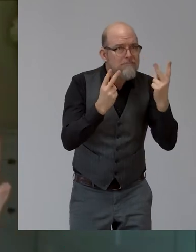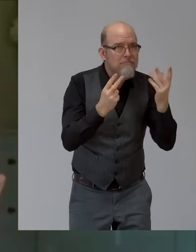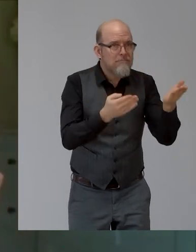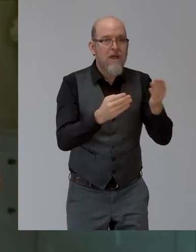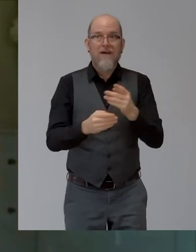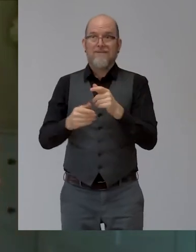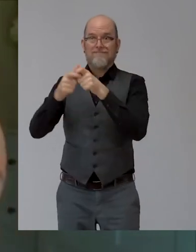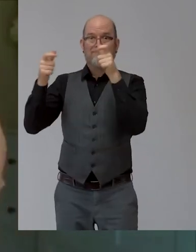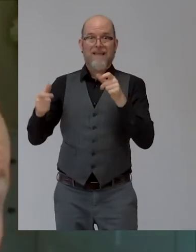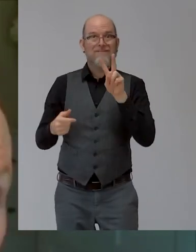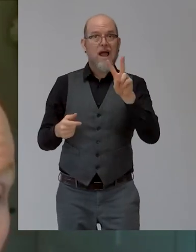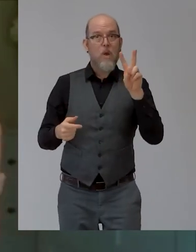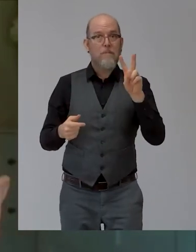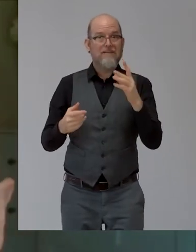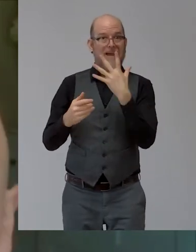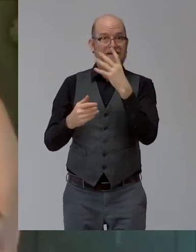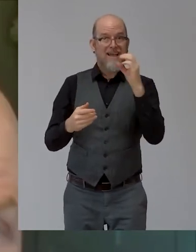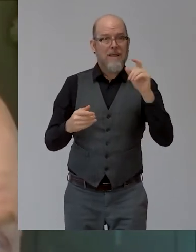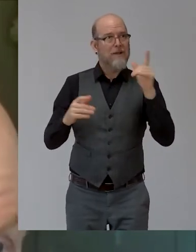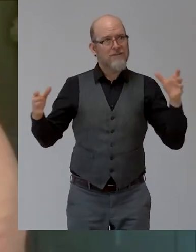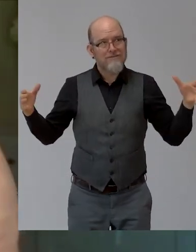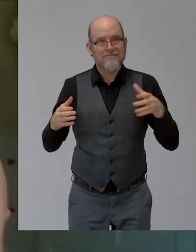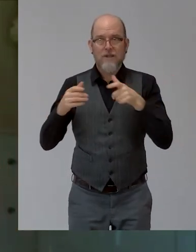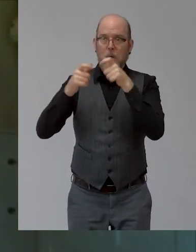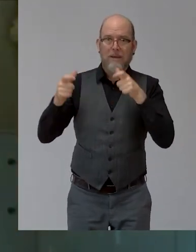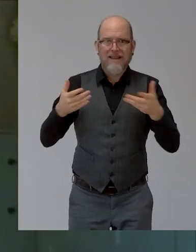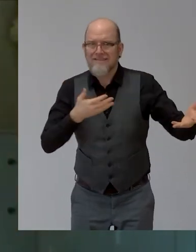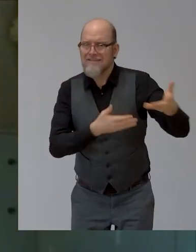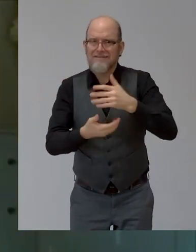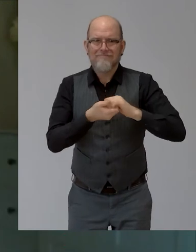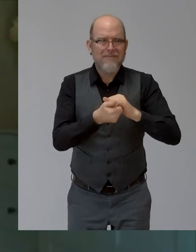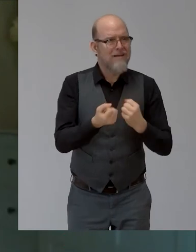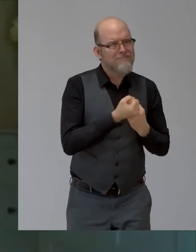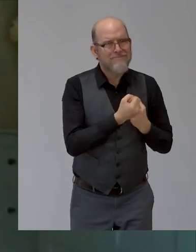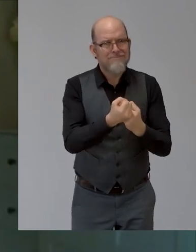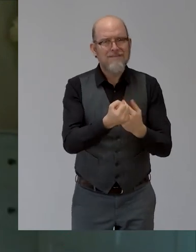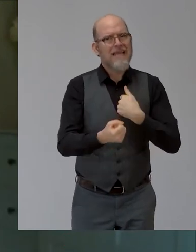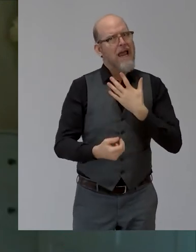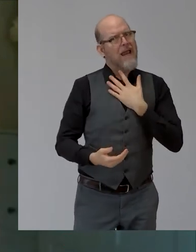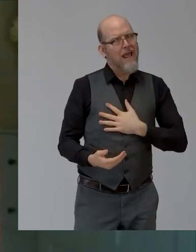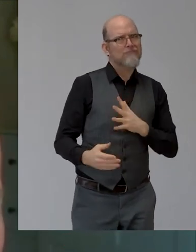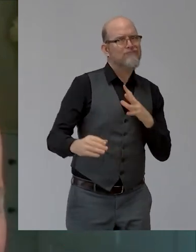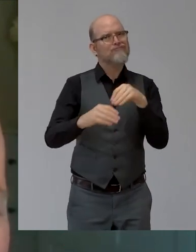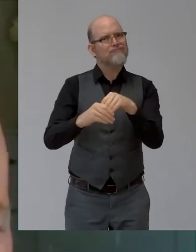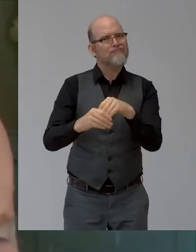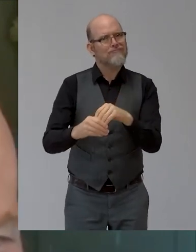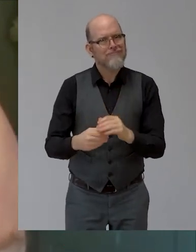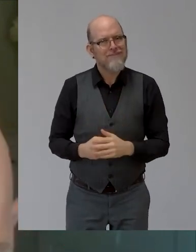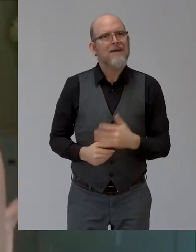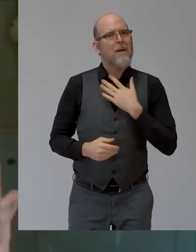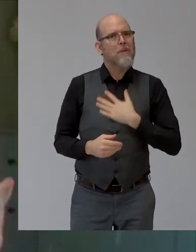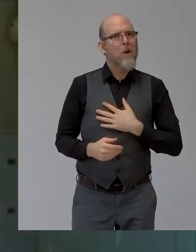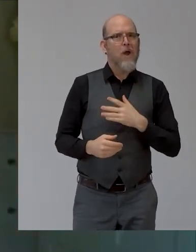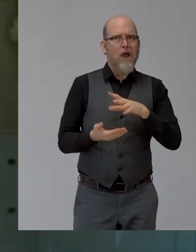be a real force wherever I can help. I will. And I'm just trying to learn a bit more. I sound a bit more knowledgeable than it.